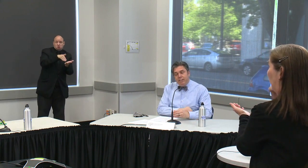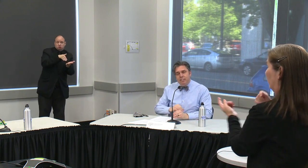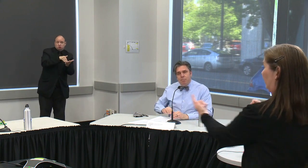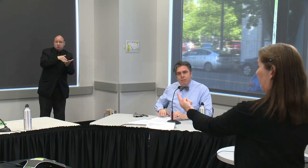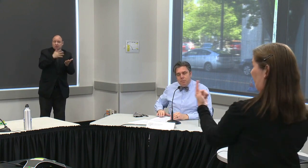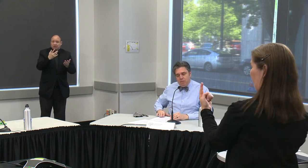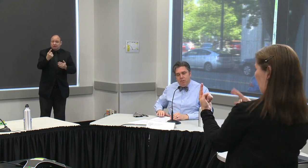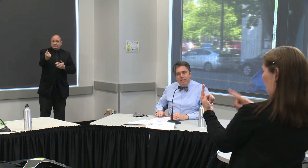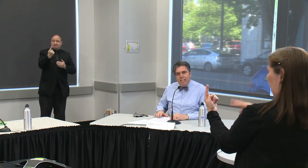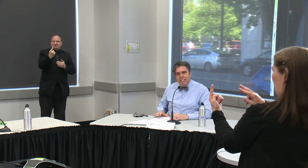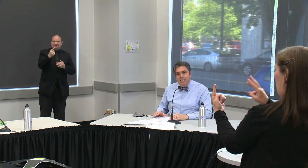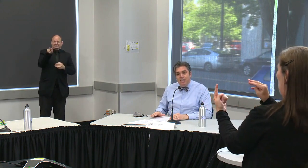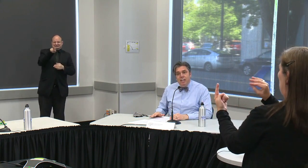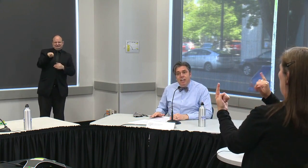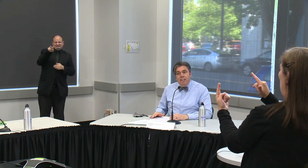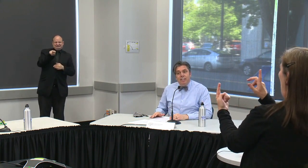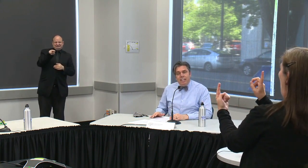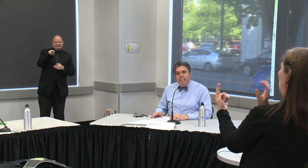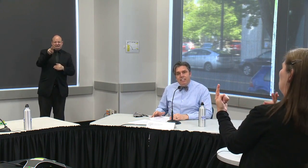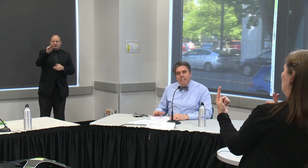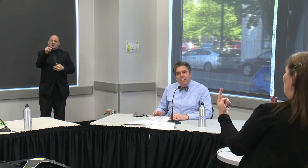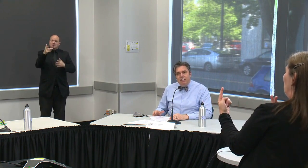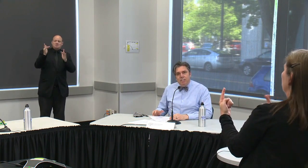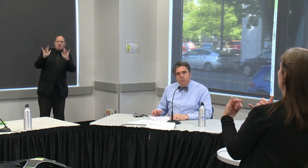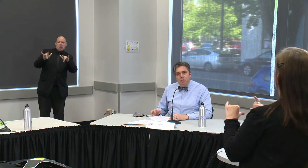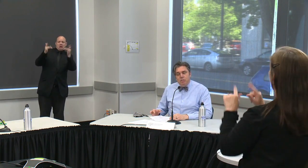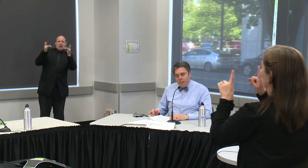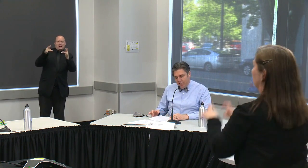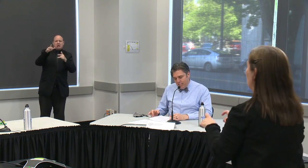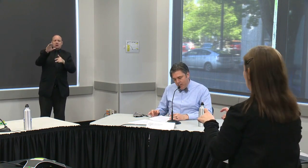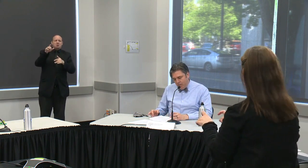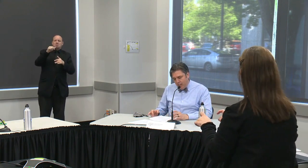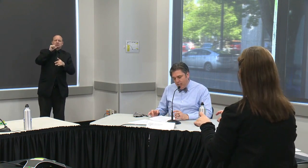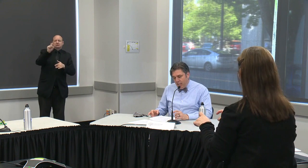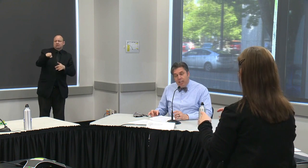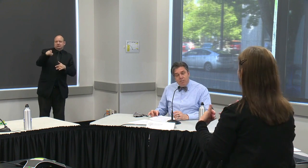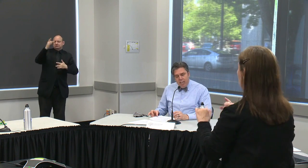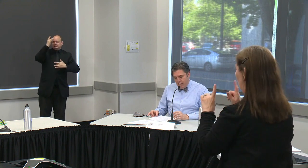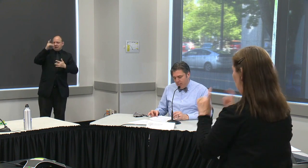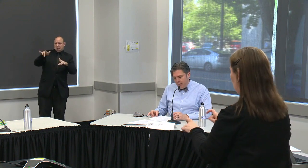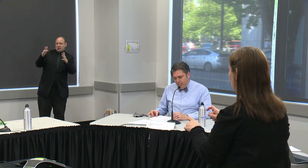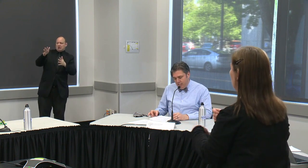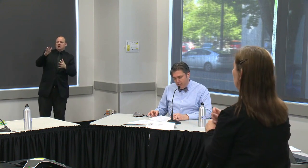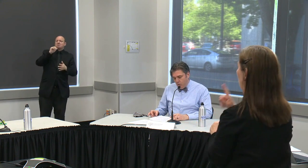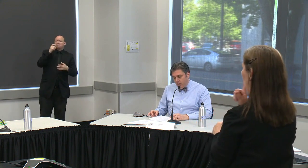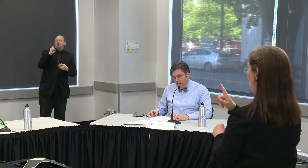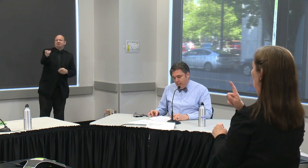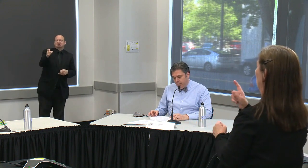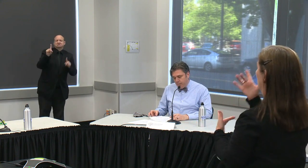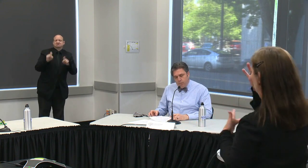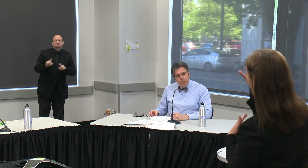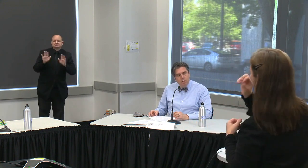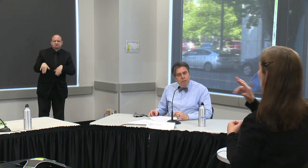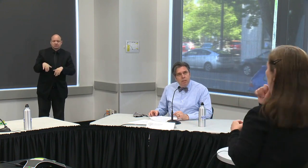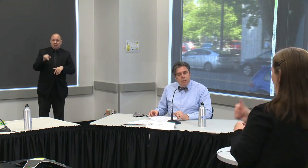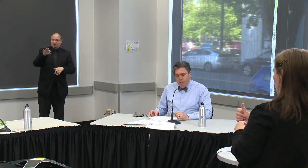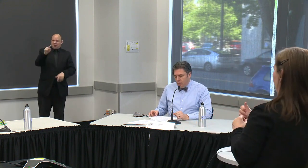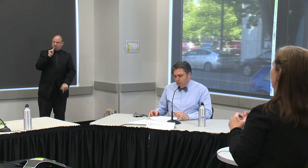with mild symptoms of covet 19 that they test that individual so we can identify if they had the disease or not